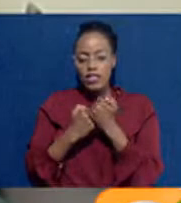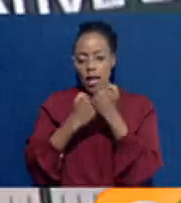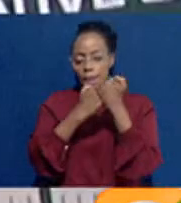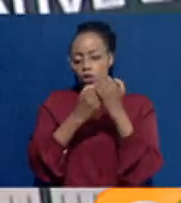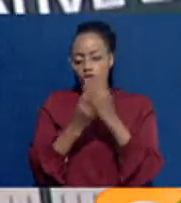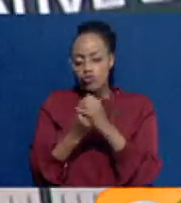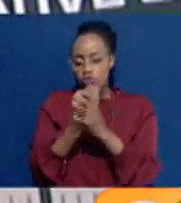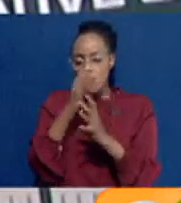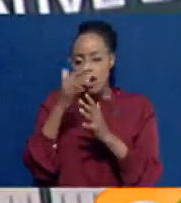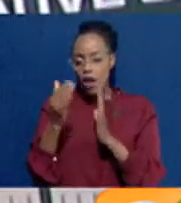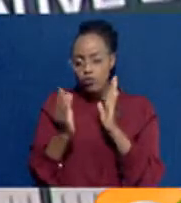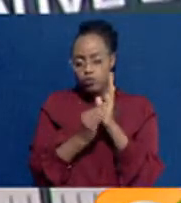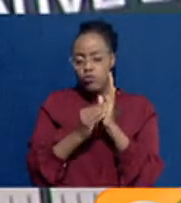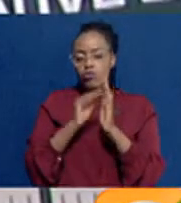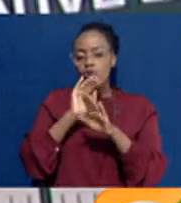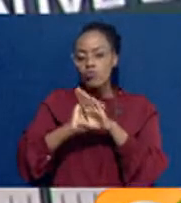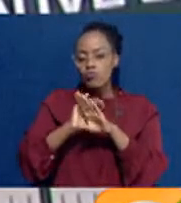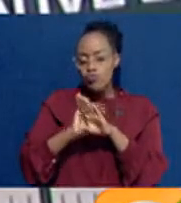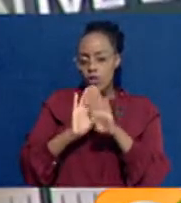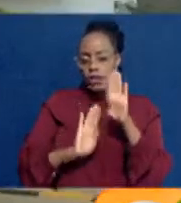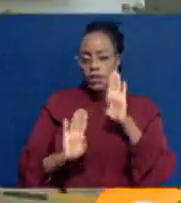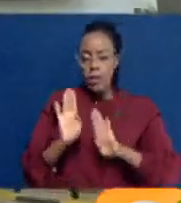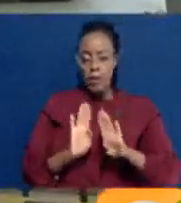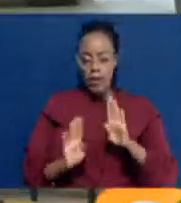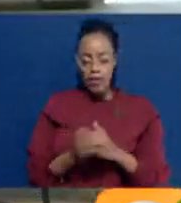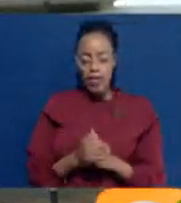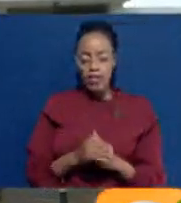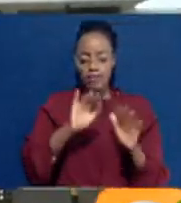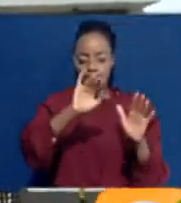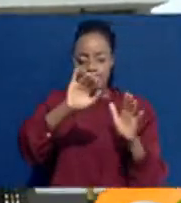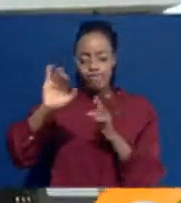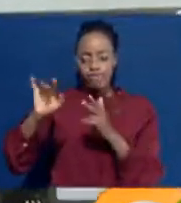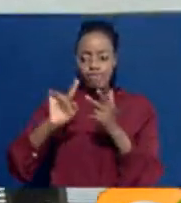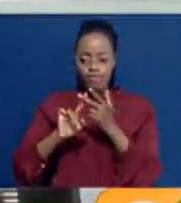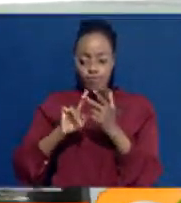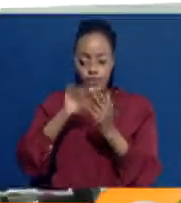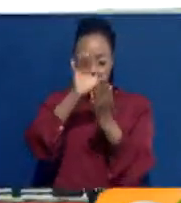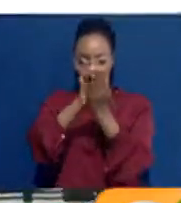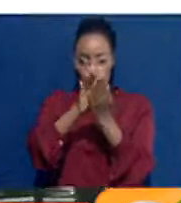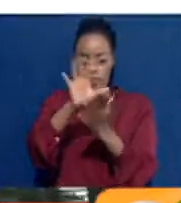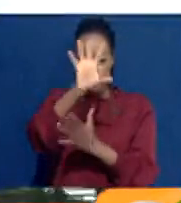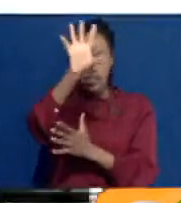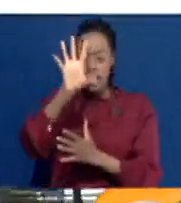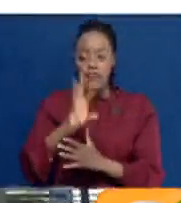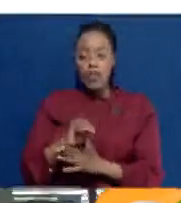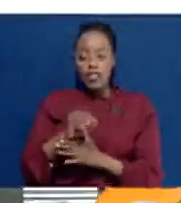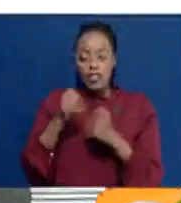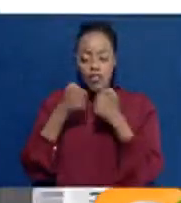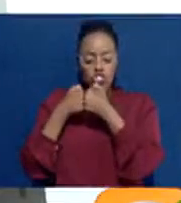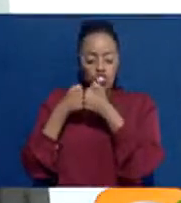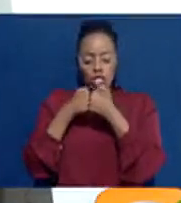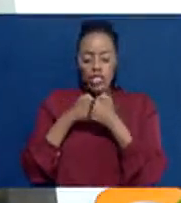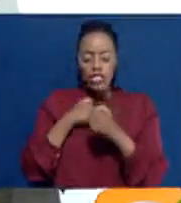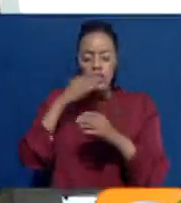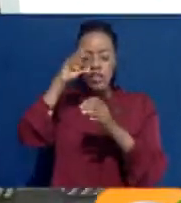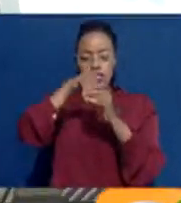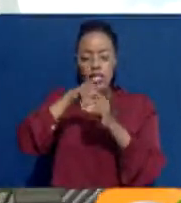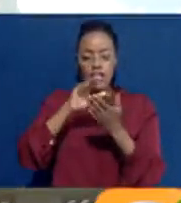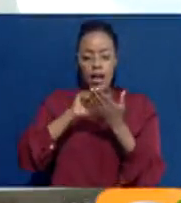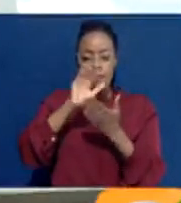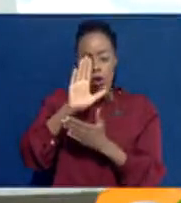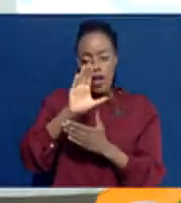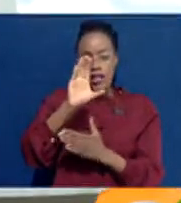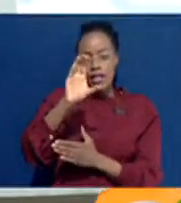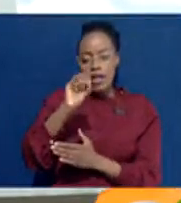growth by instilling good practices. Elsewhere, banks in Africa have been challenged to invest more in carbon